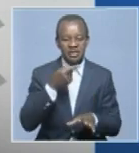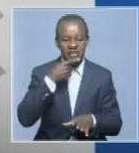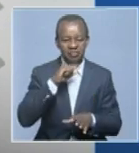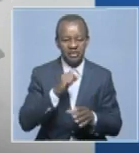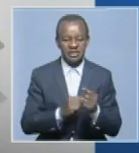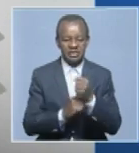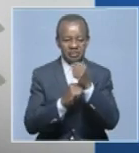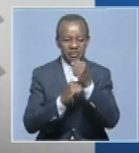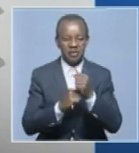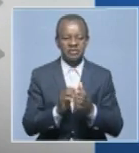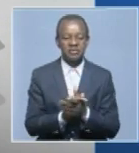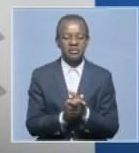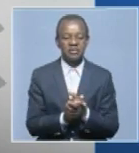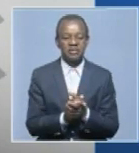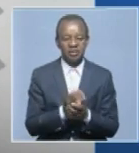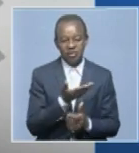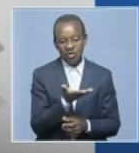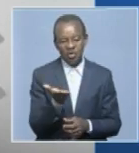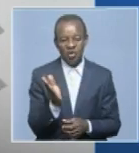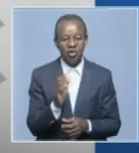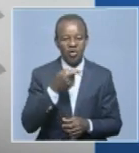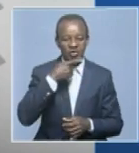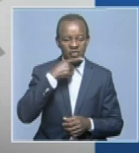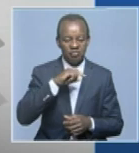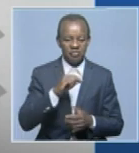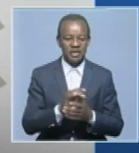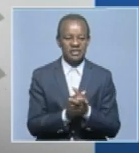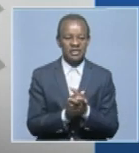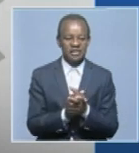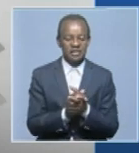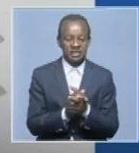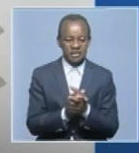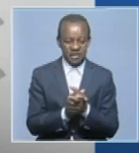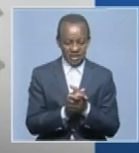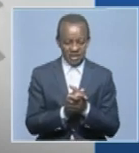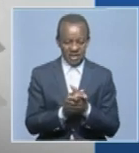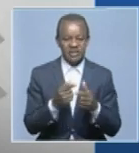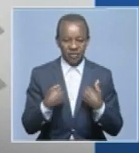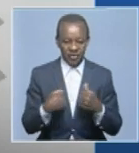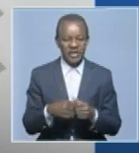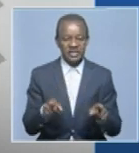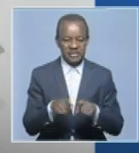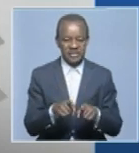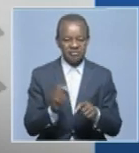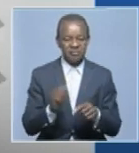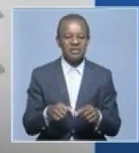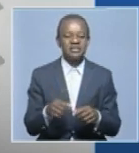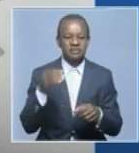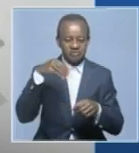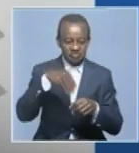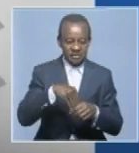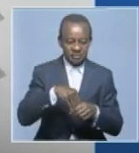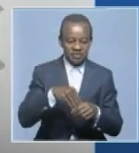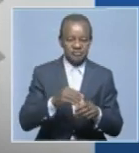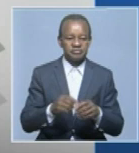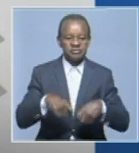men immediately. Now, maybe there might be four or five men's conferences. Right. But from there, we might only get six men out there. So